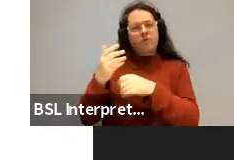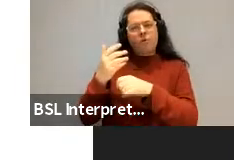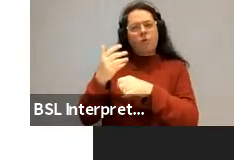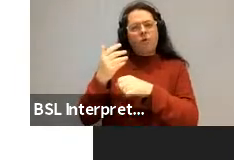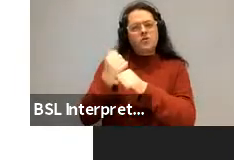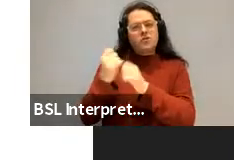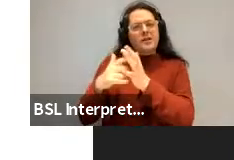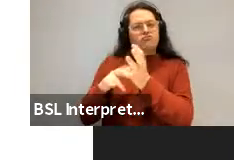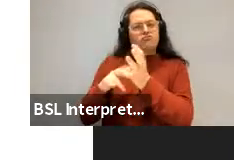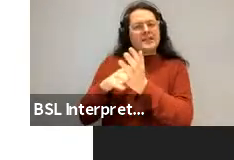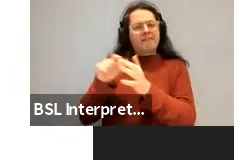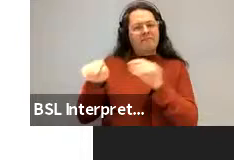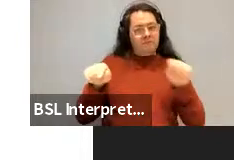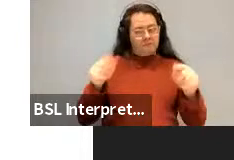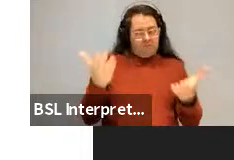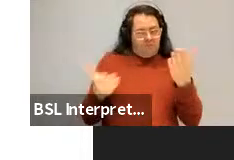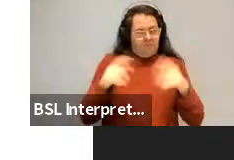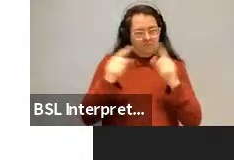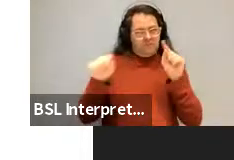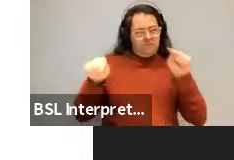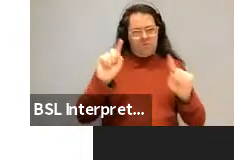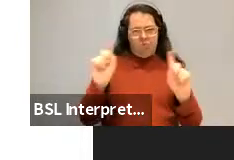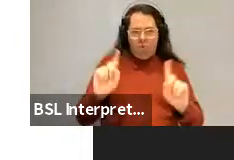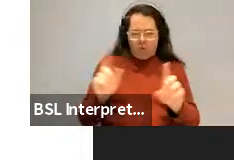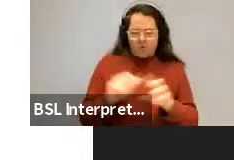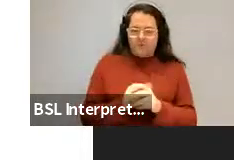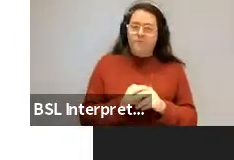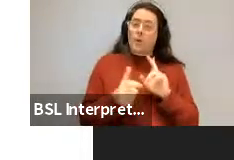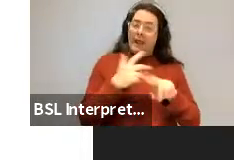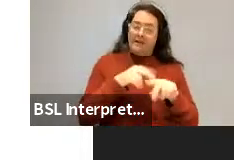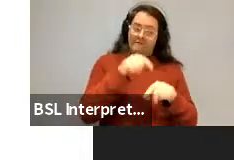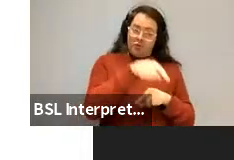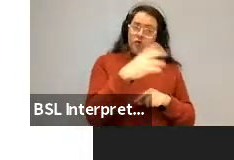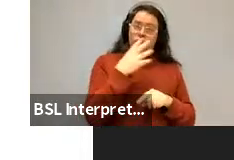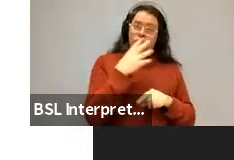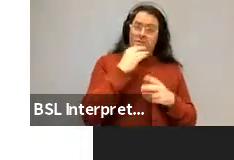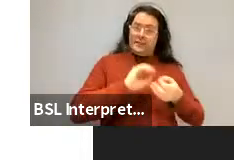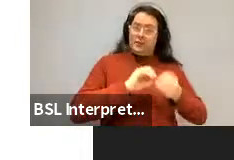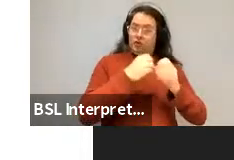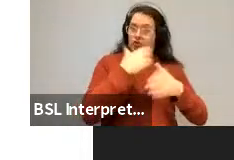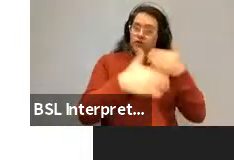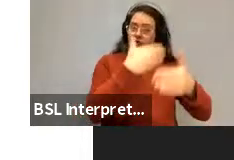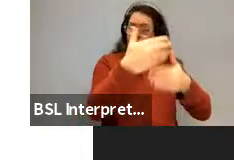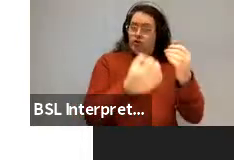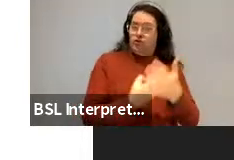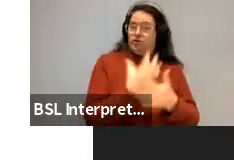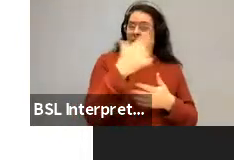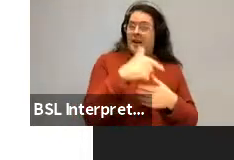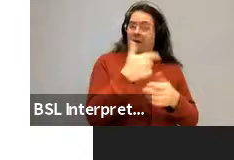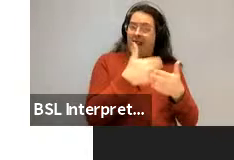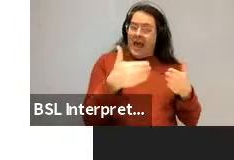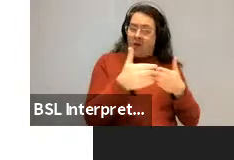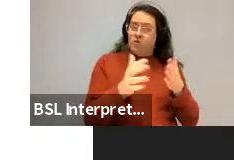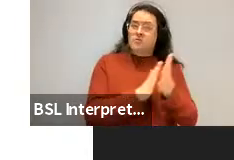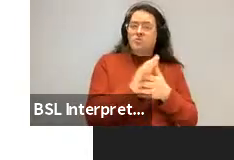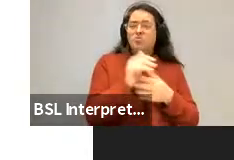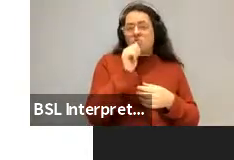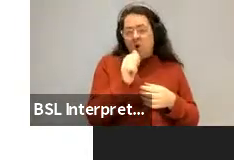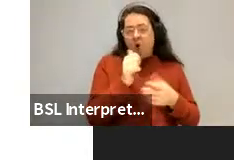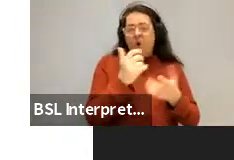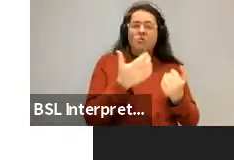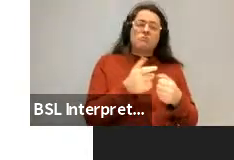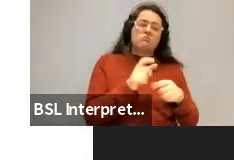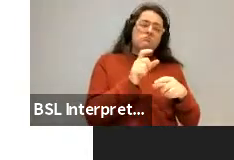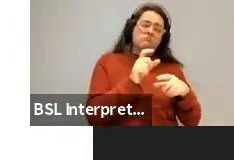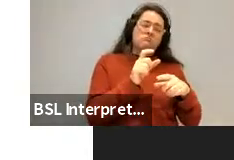in a constructivist theory of language, you have minimal meaning units, these morphemes are words